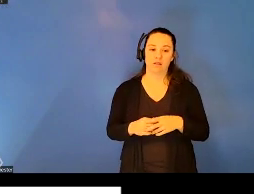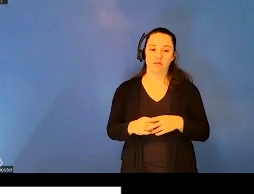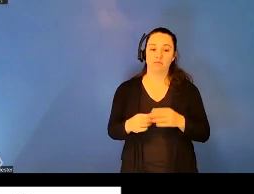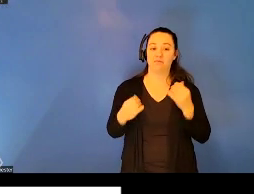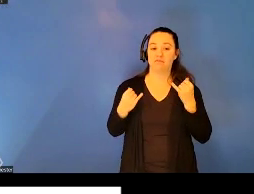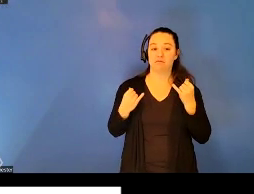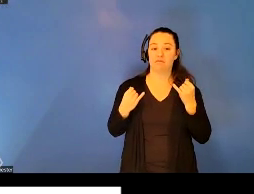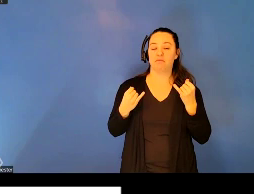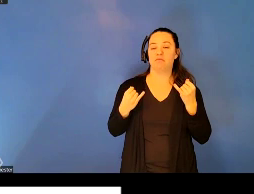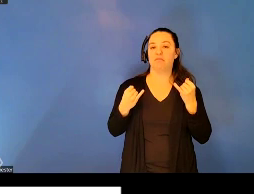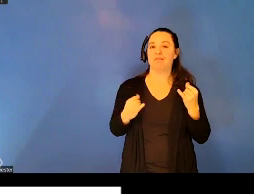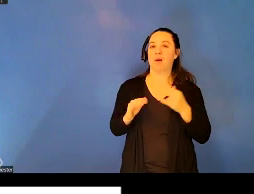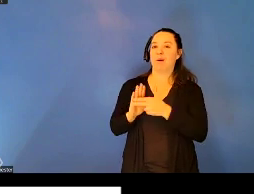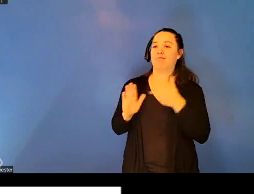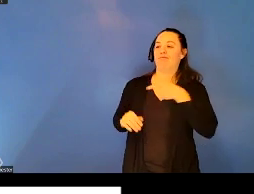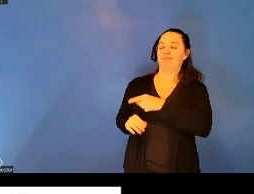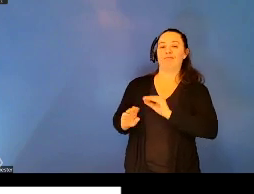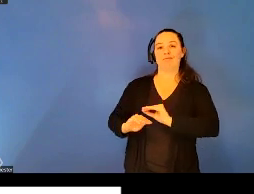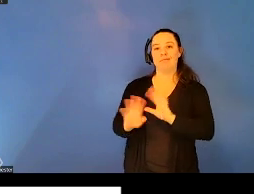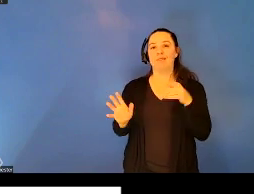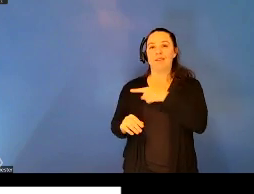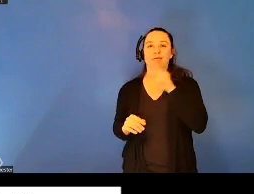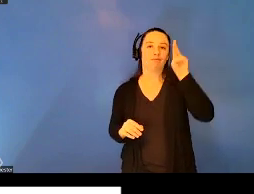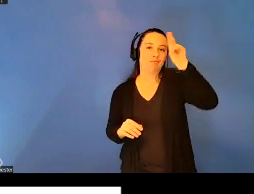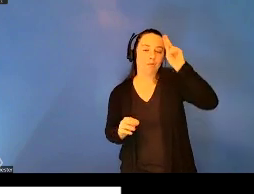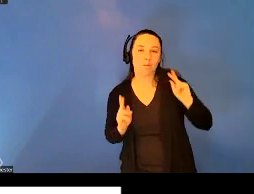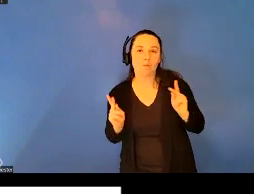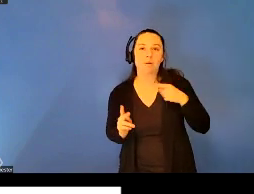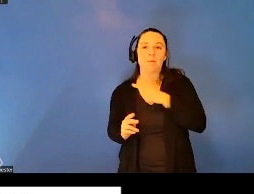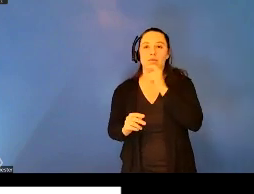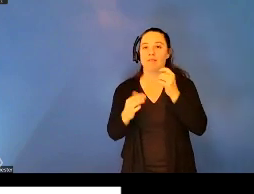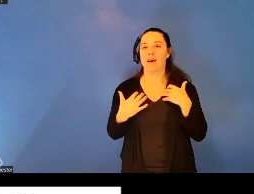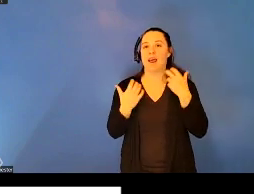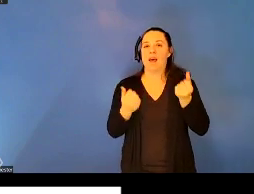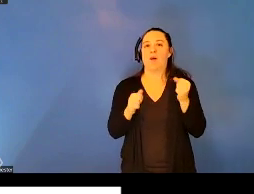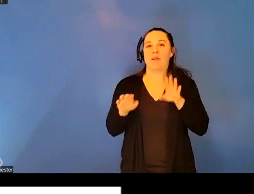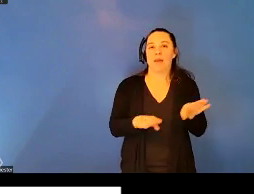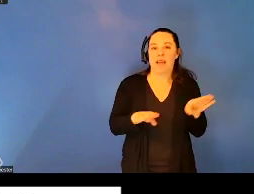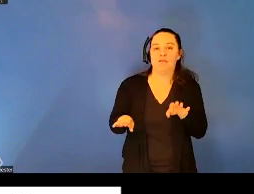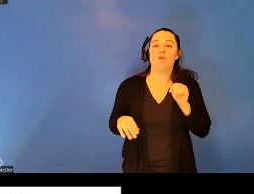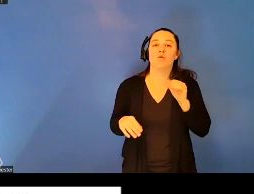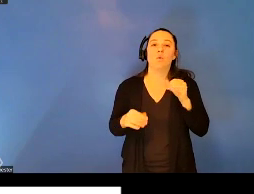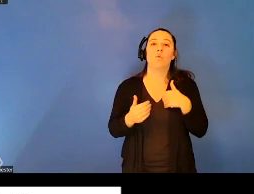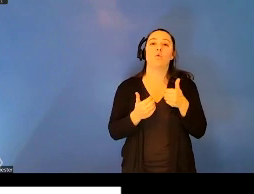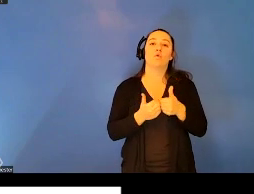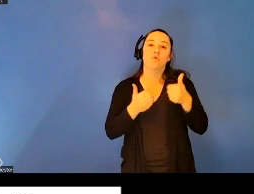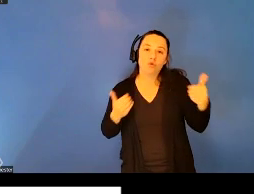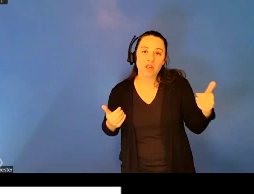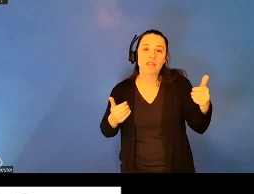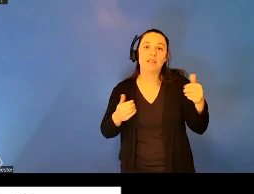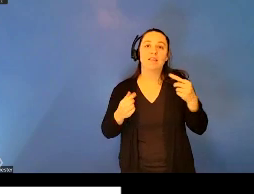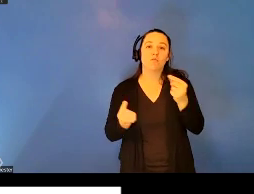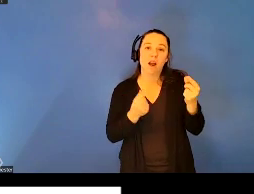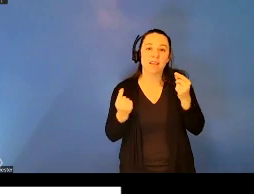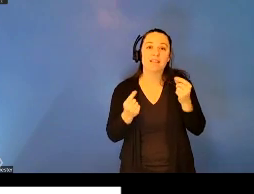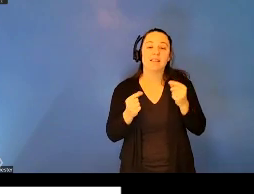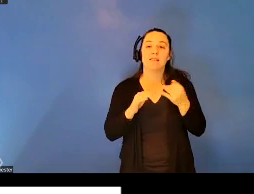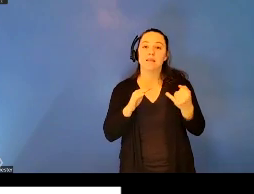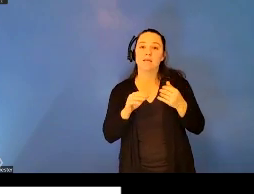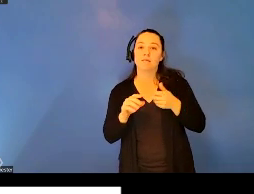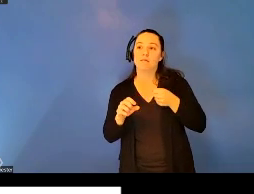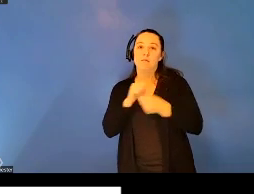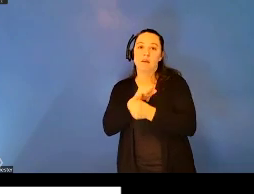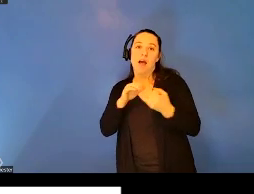backwards people and unhealthy behavior. Social distancing practices, isolation, quarantine, and curfews were seen as the scrambling